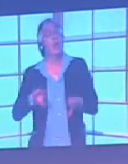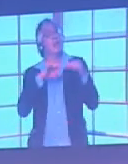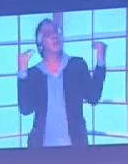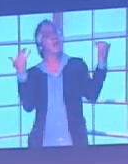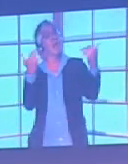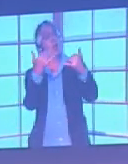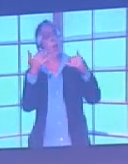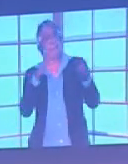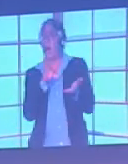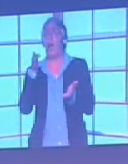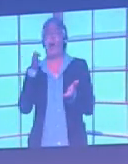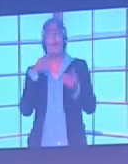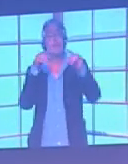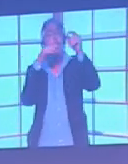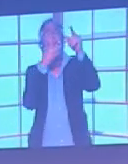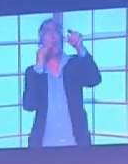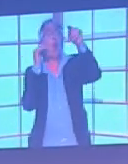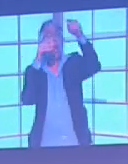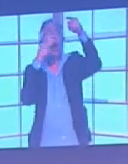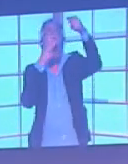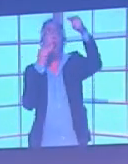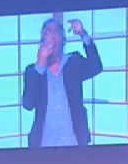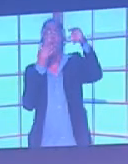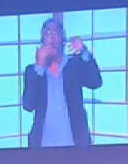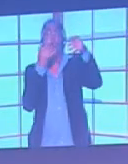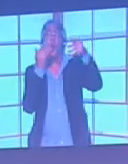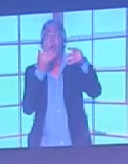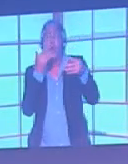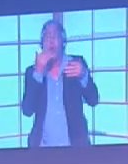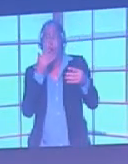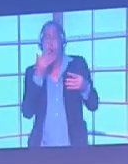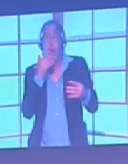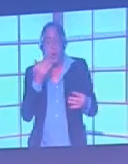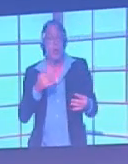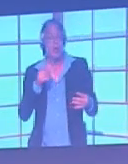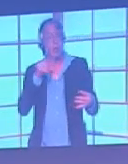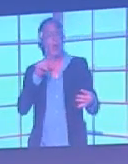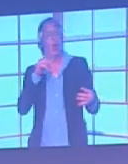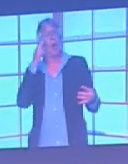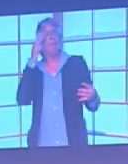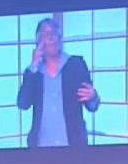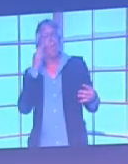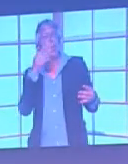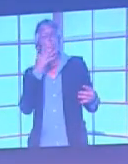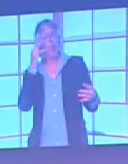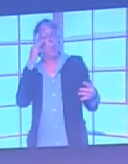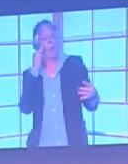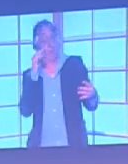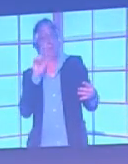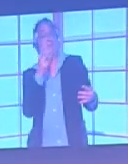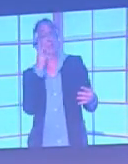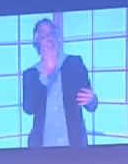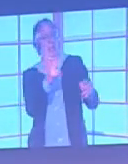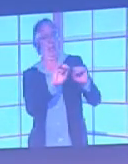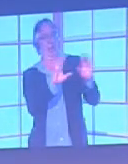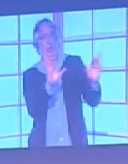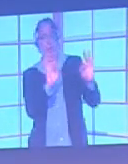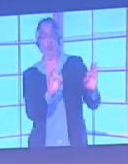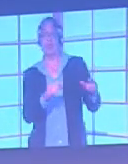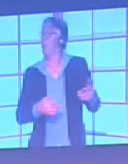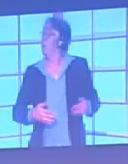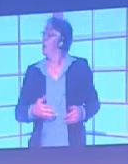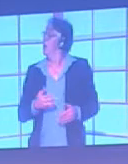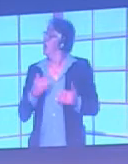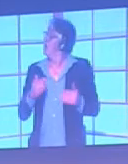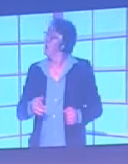a colour coded car park plan actually accessible to colour blind people. Here it is again on colour